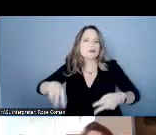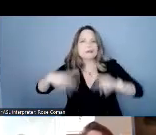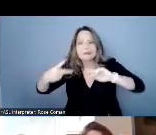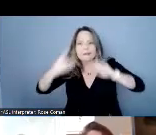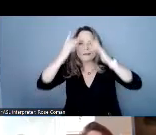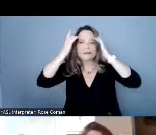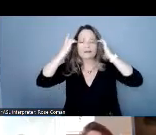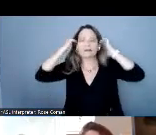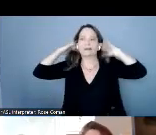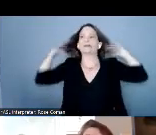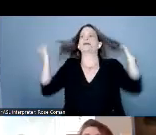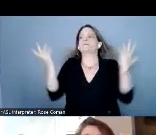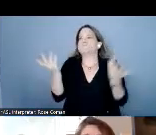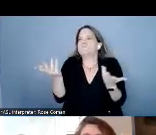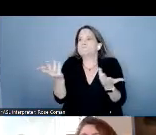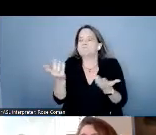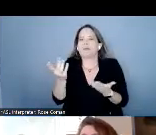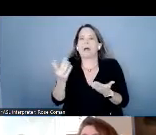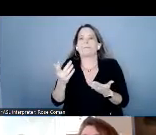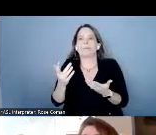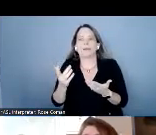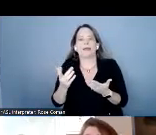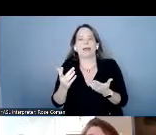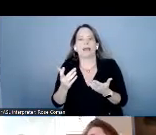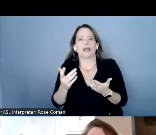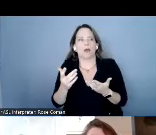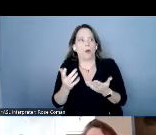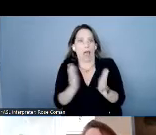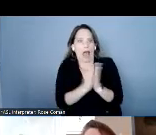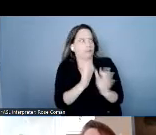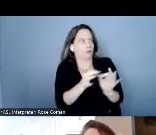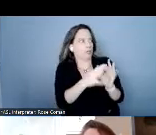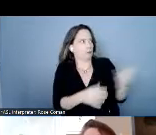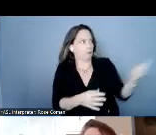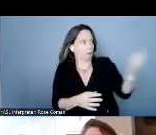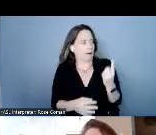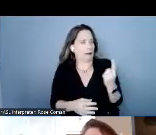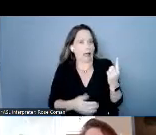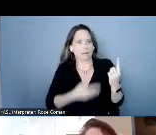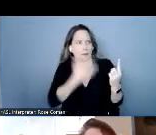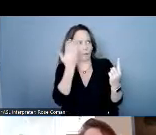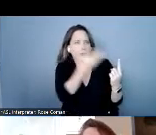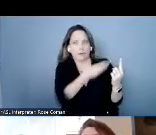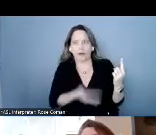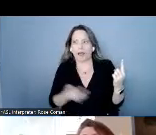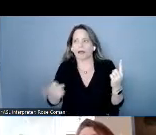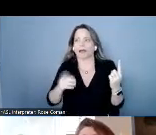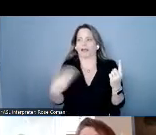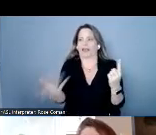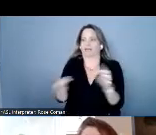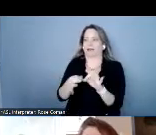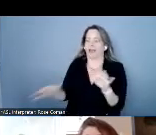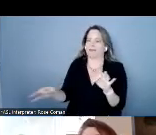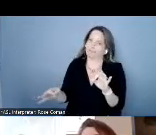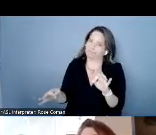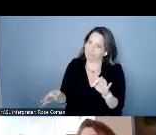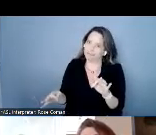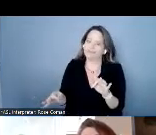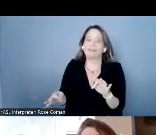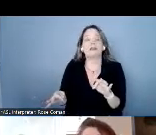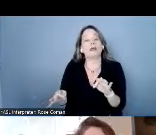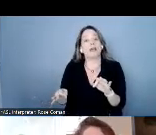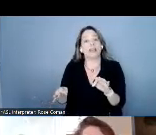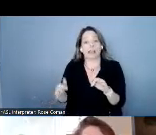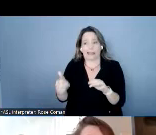and um being provide captions and not an interpreter an individual's preferred communication method